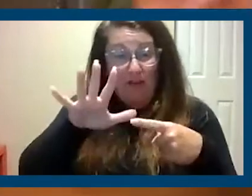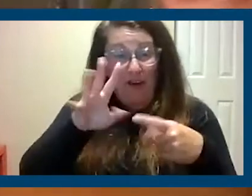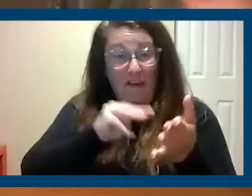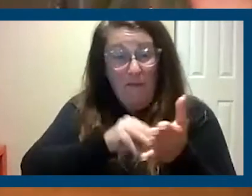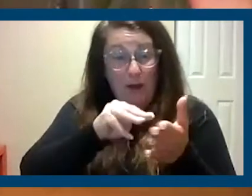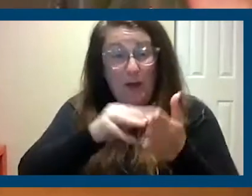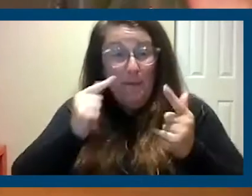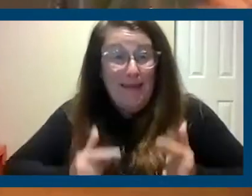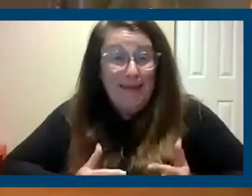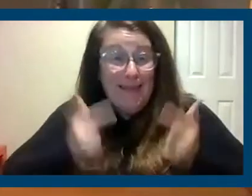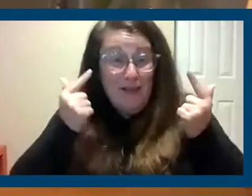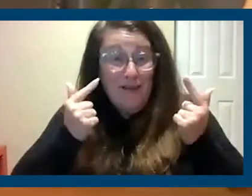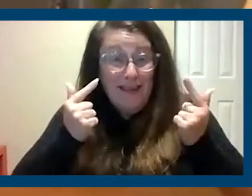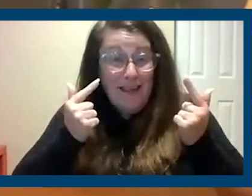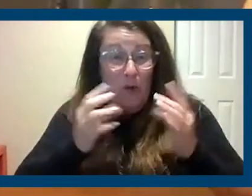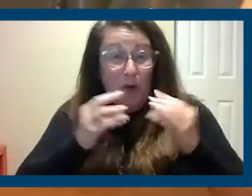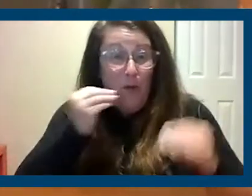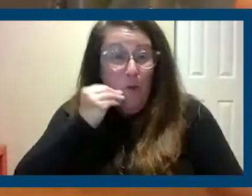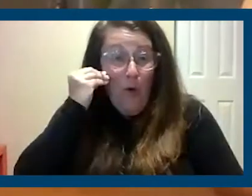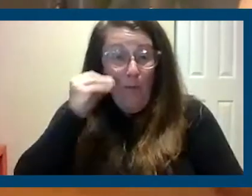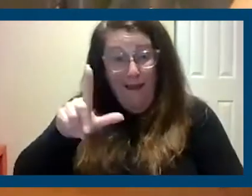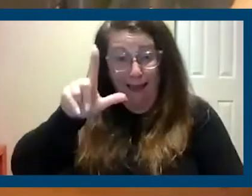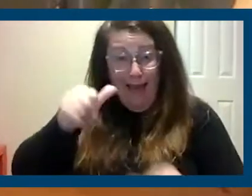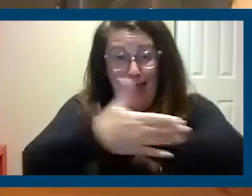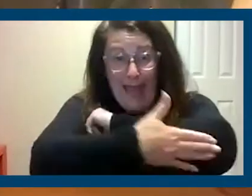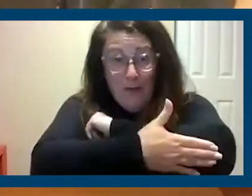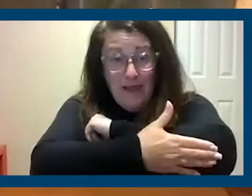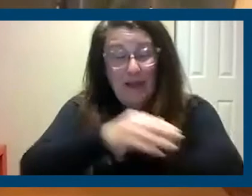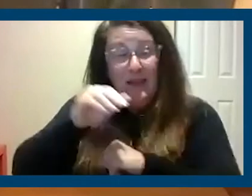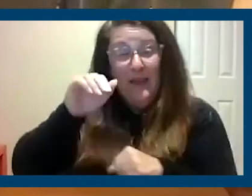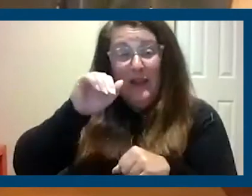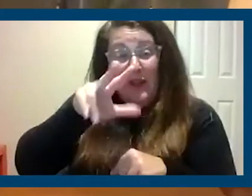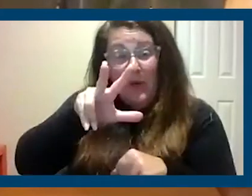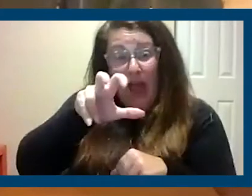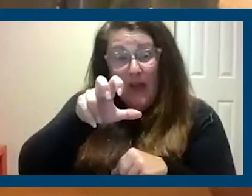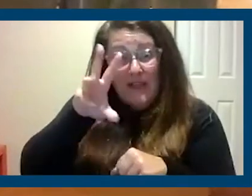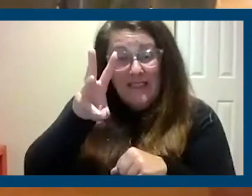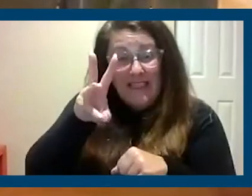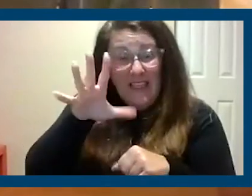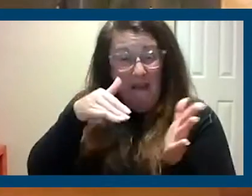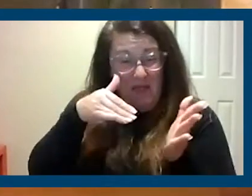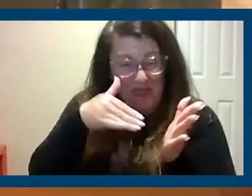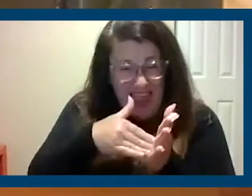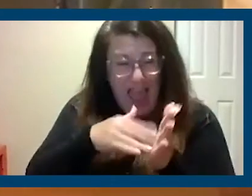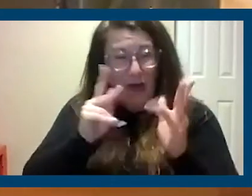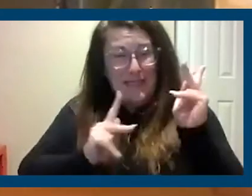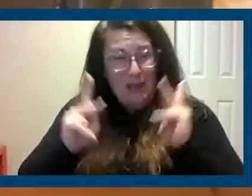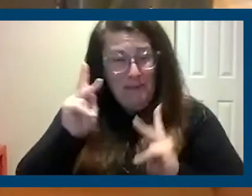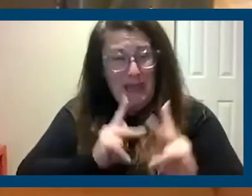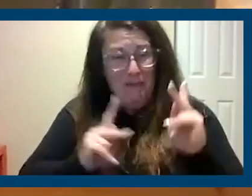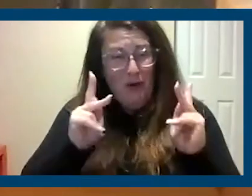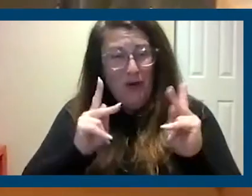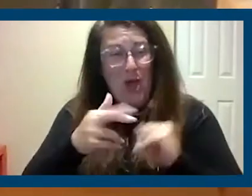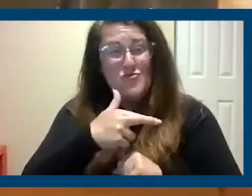streets. In L.A. County alone, it is specifically in L.A. County, 365,000 people at